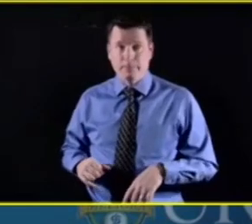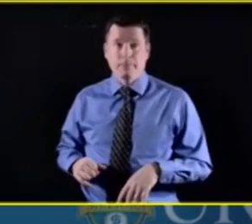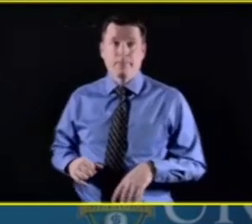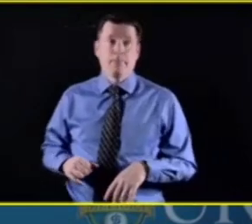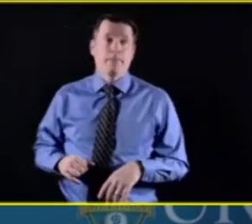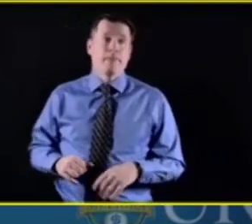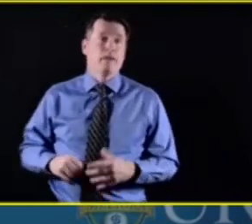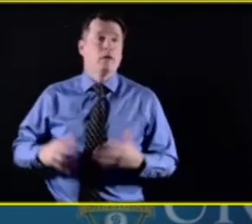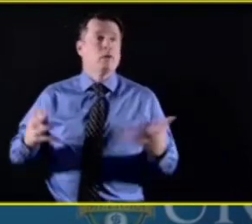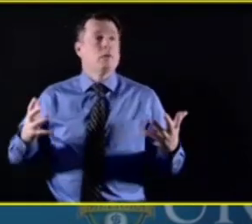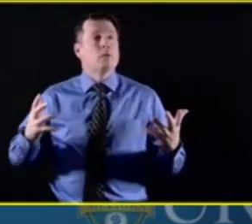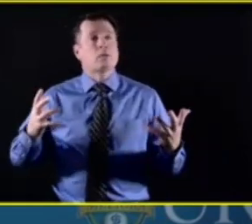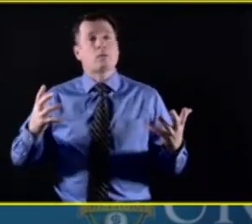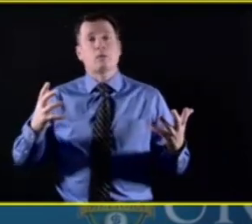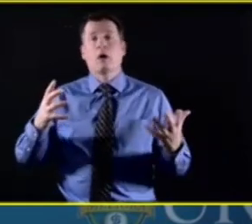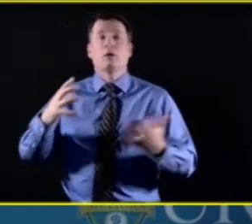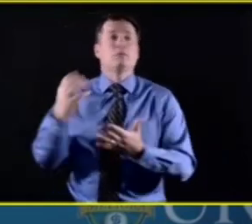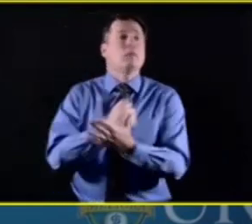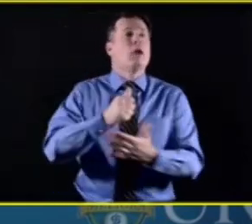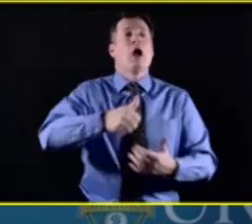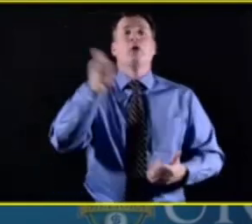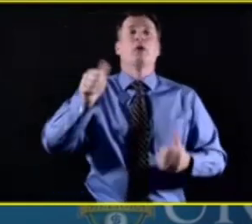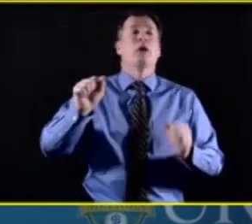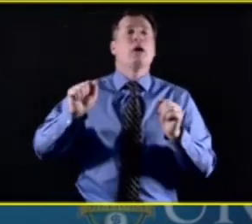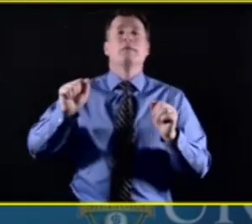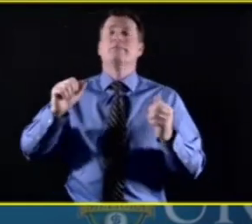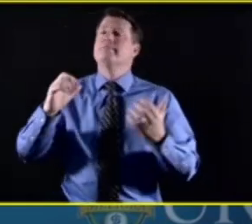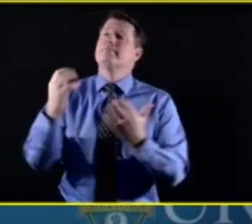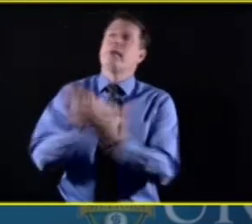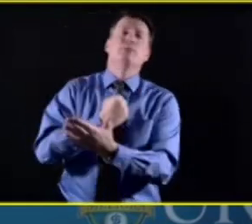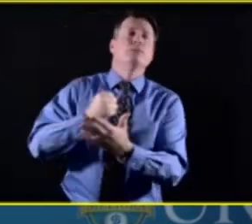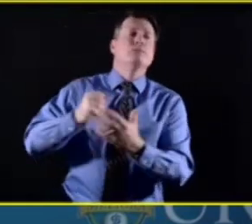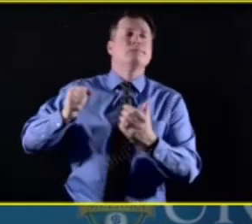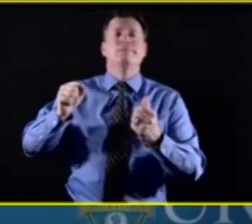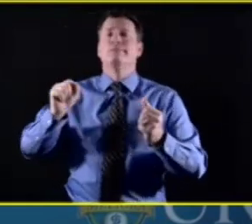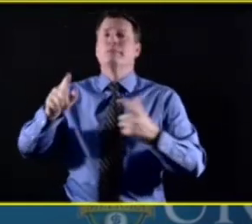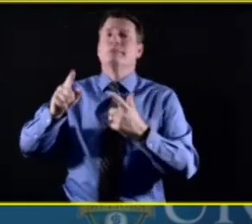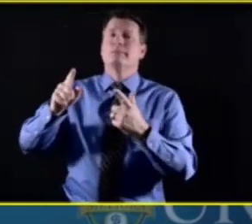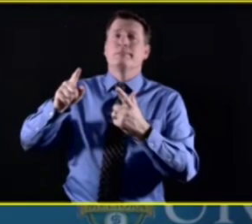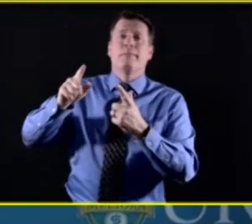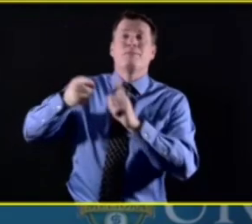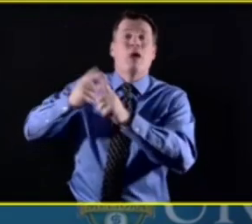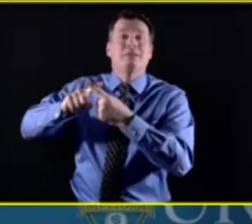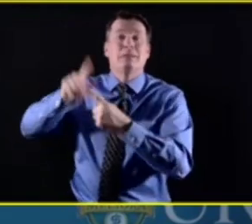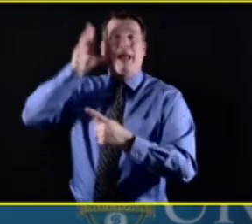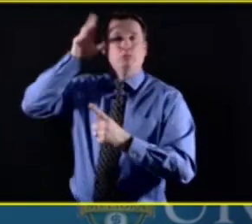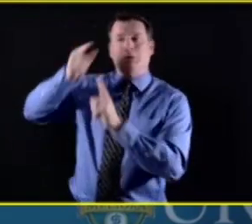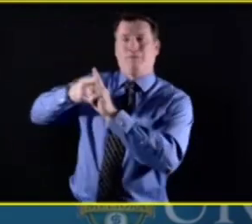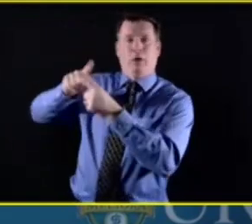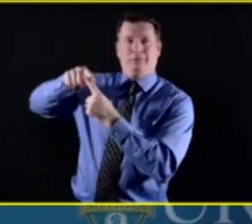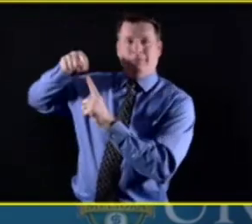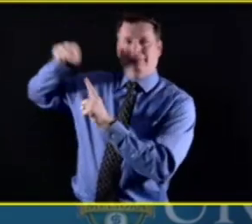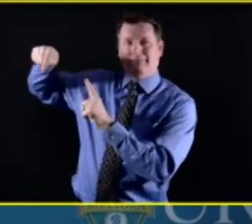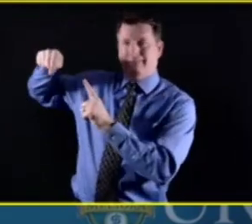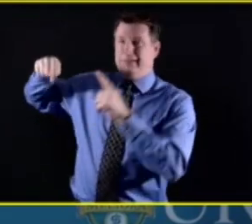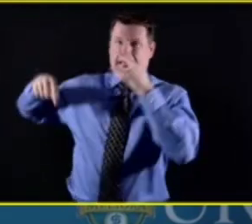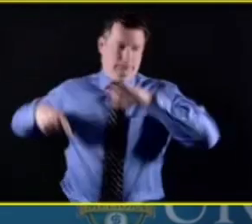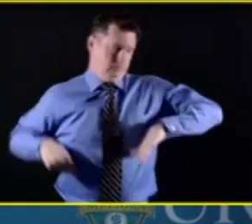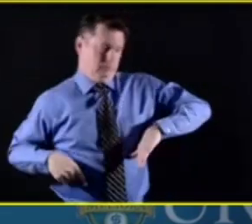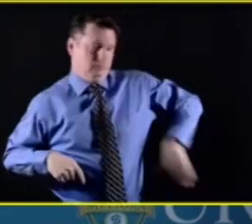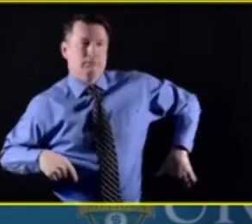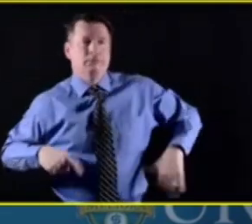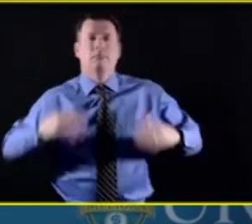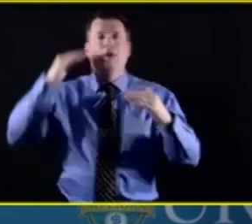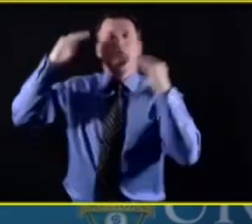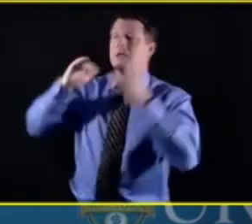might be out there to get together with your own friends and, and share ideas about what works. Um, and this